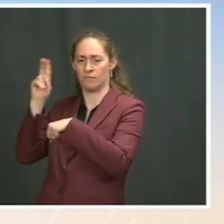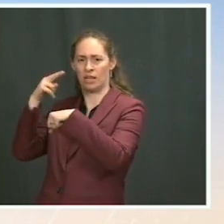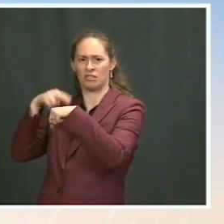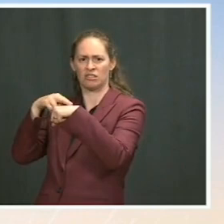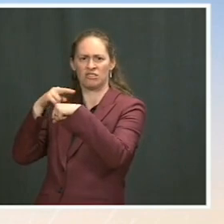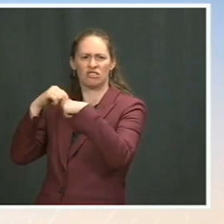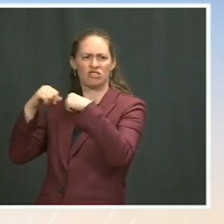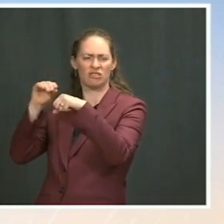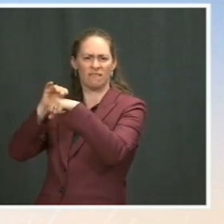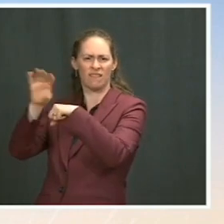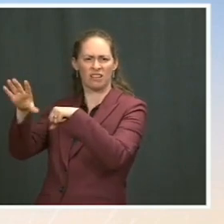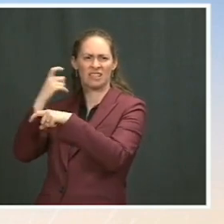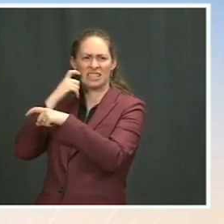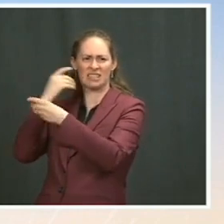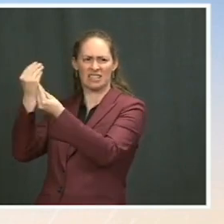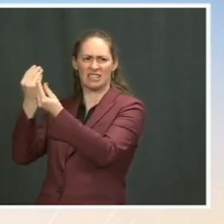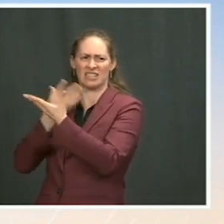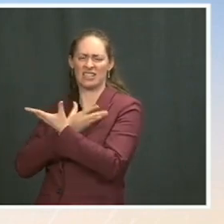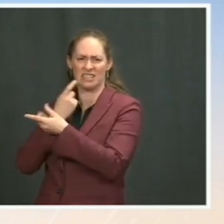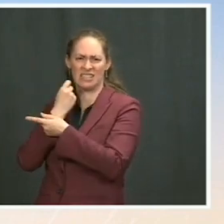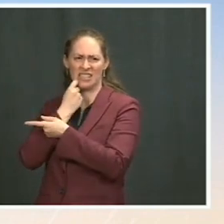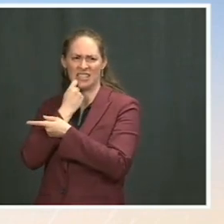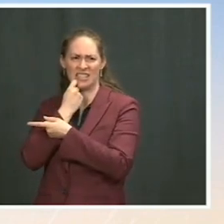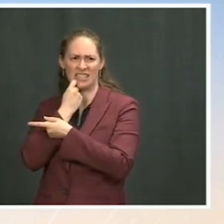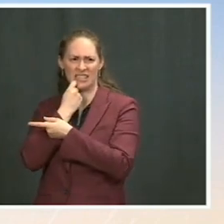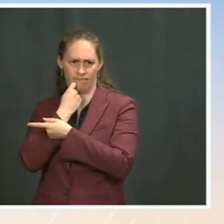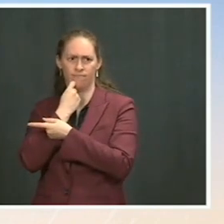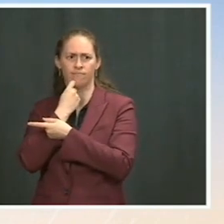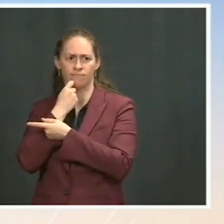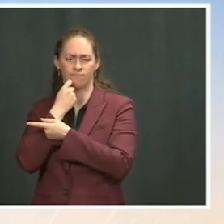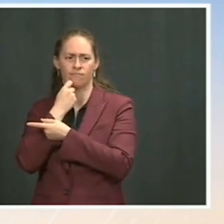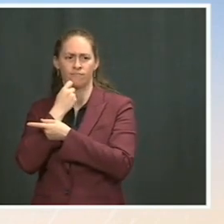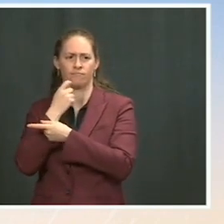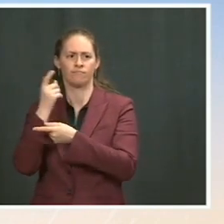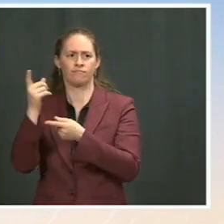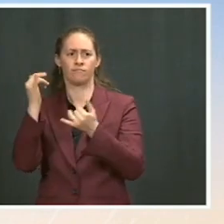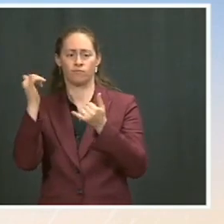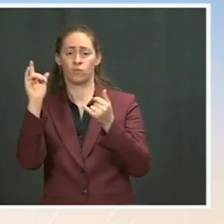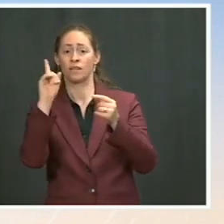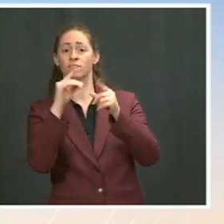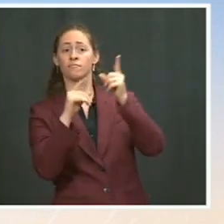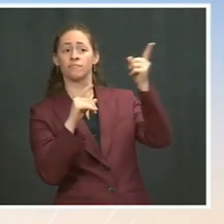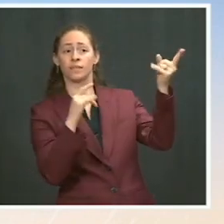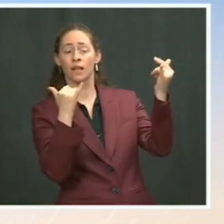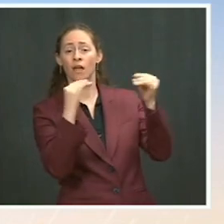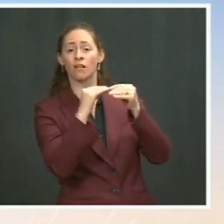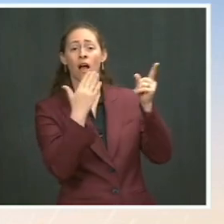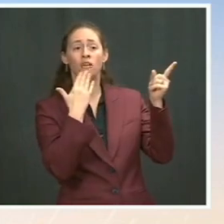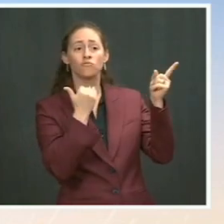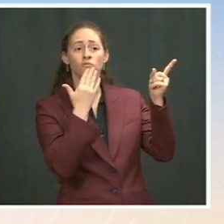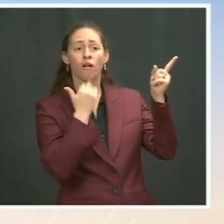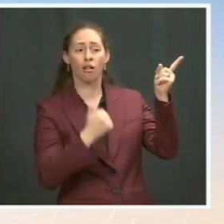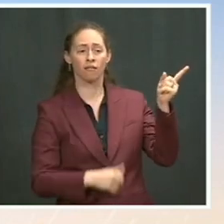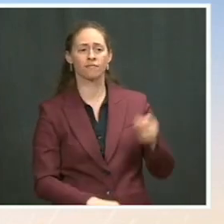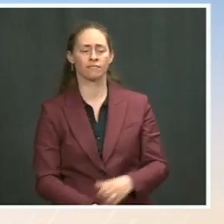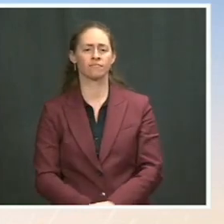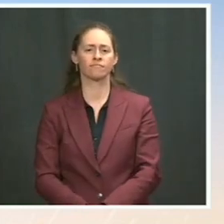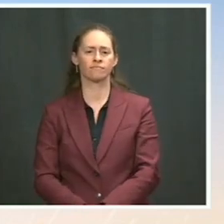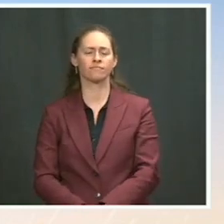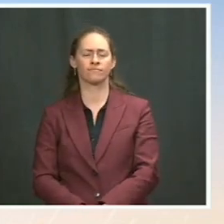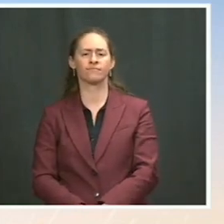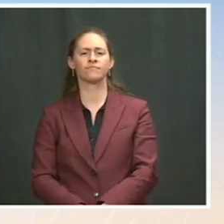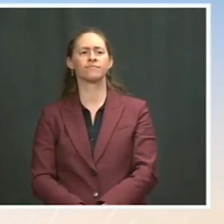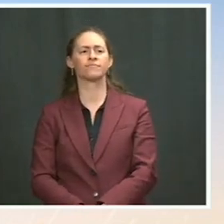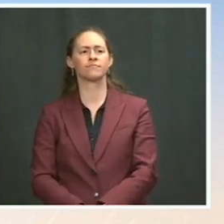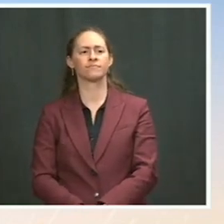intensively with senior Israeli and Palestinian officials, as well as leaders throughout the Middle East. His team is communicating a